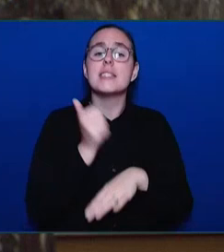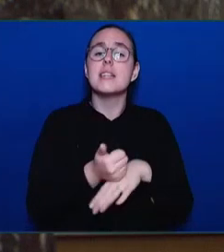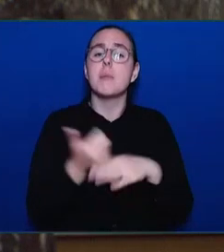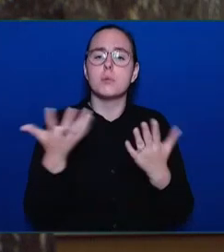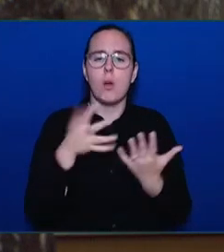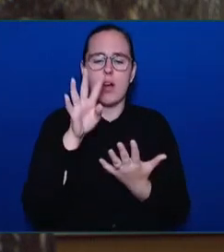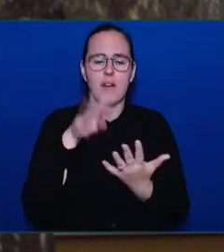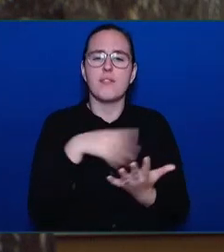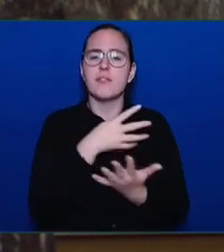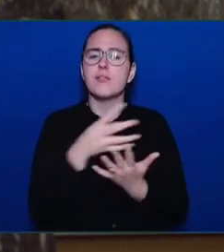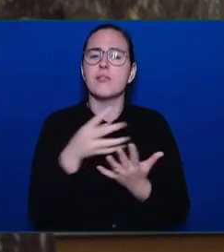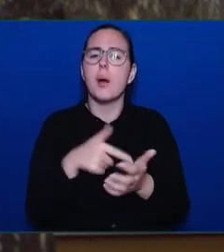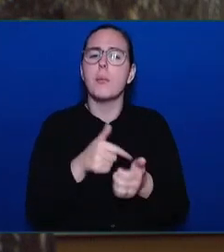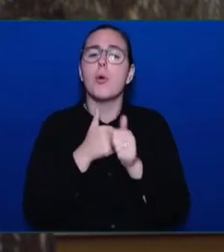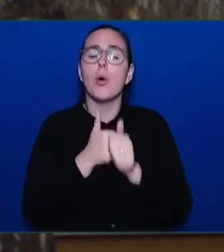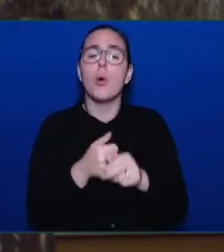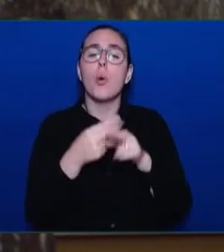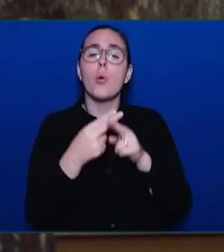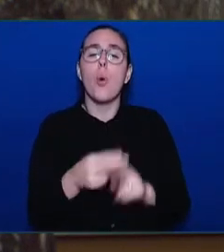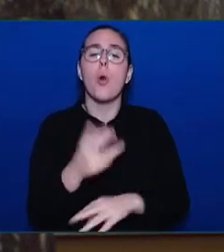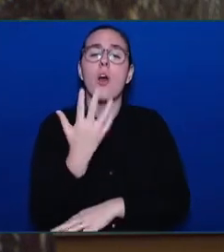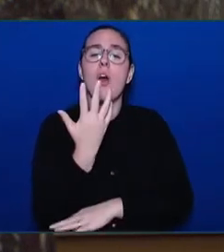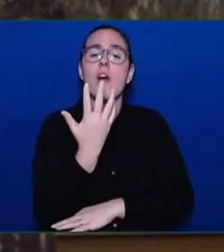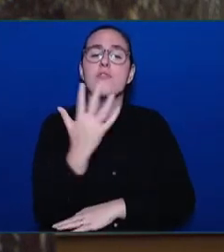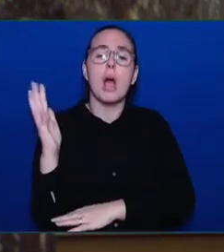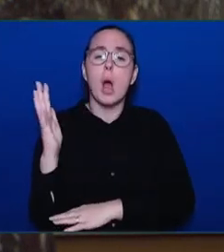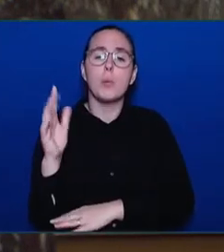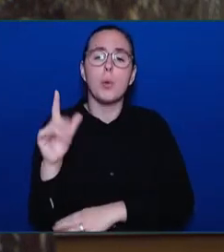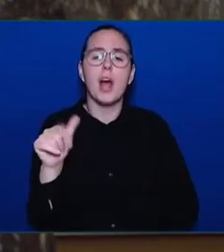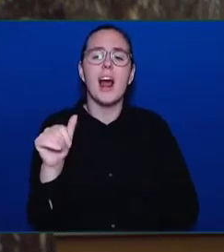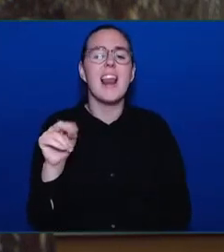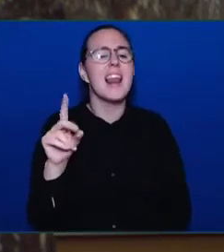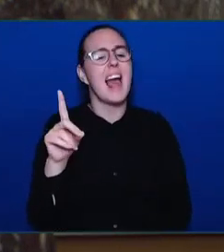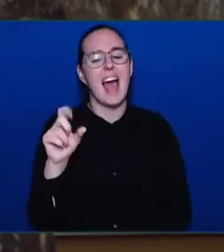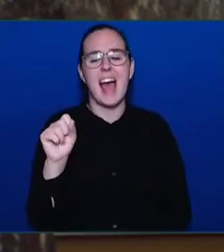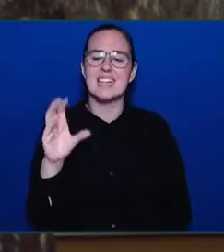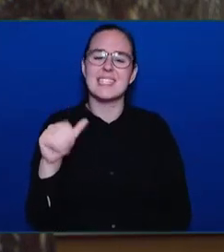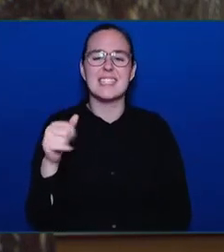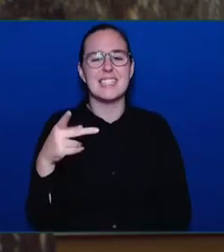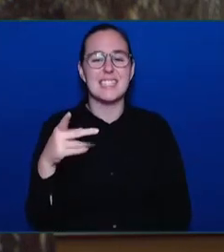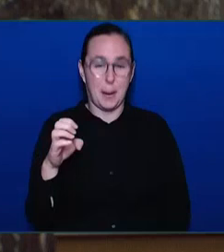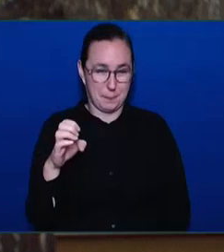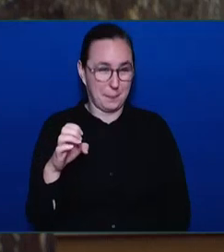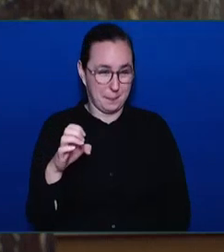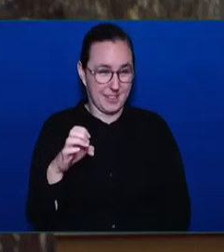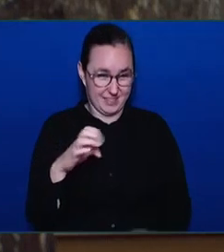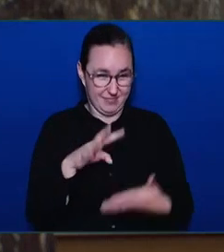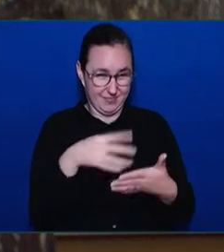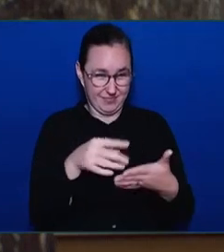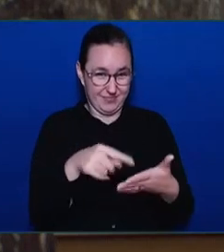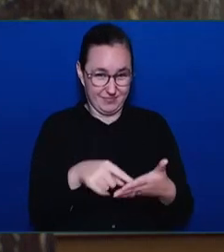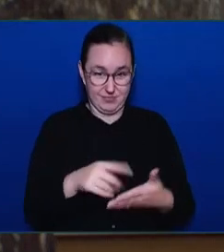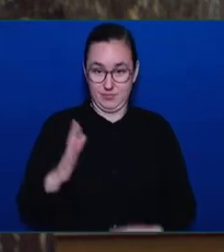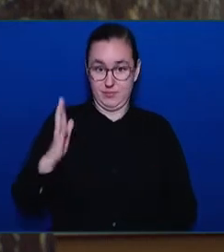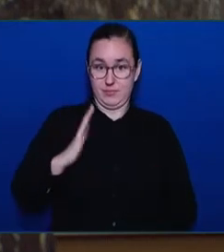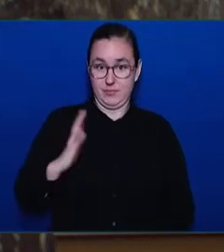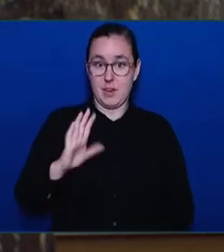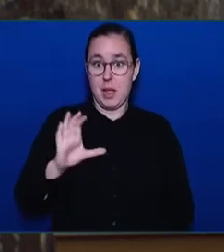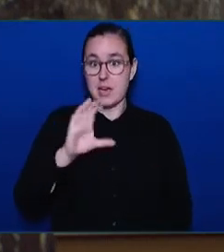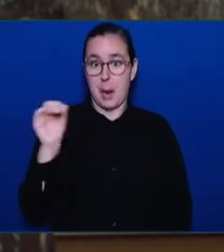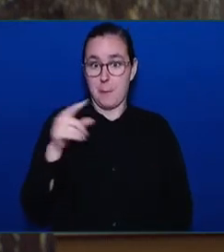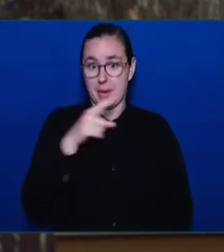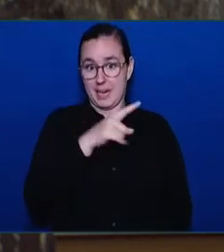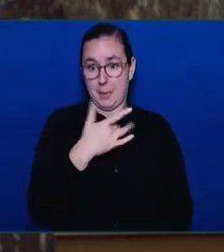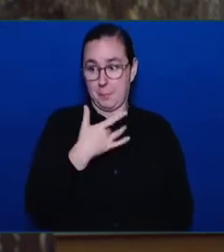companies would provide a logging plan. This process will include First Nations,